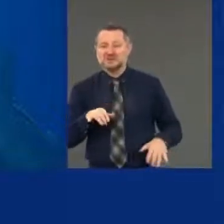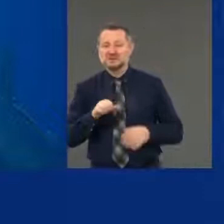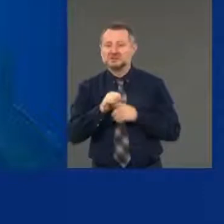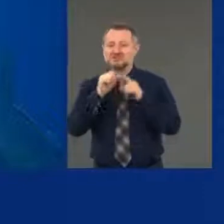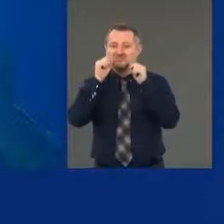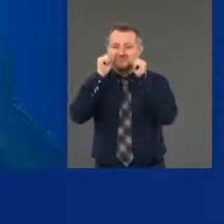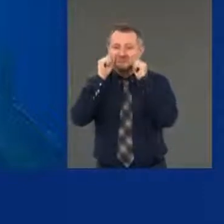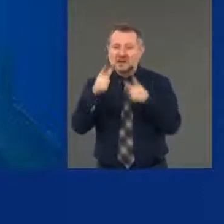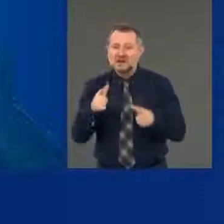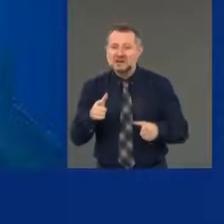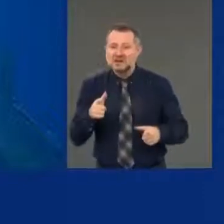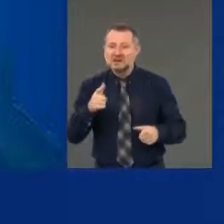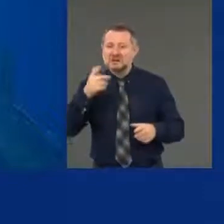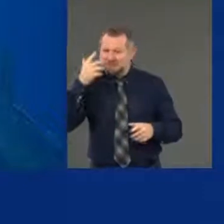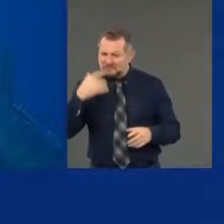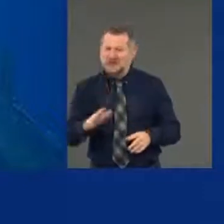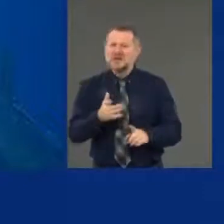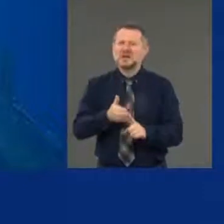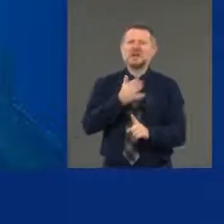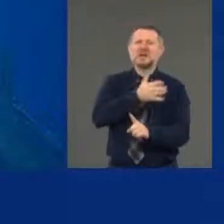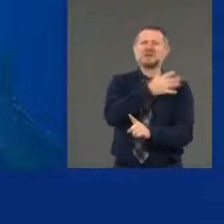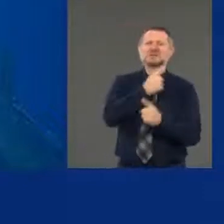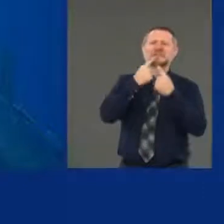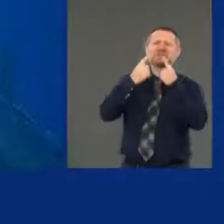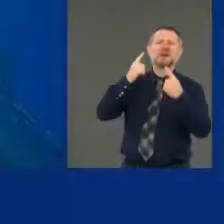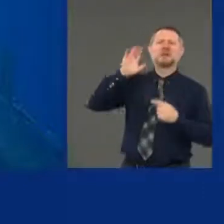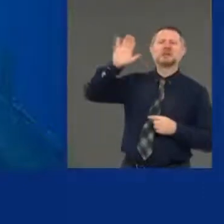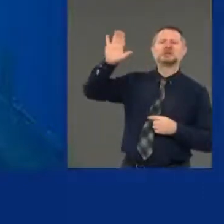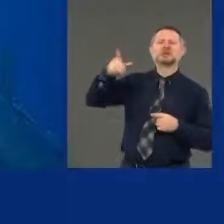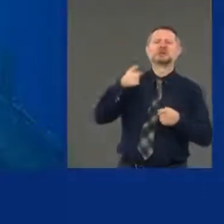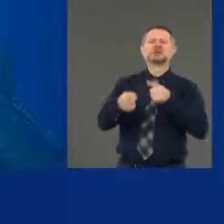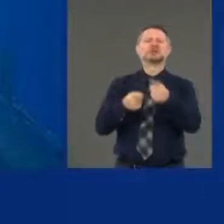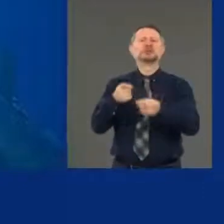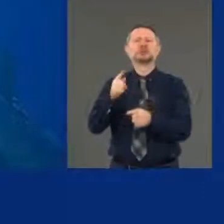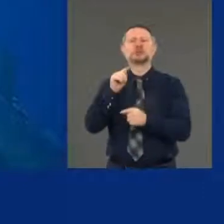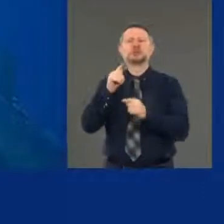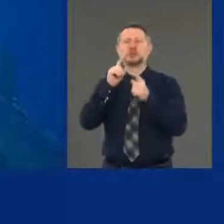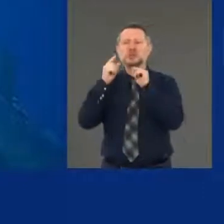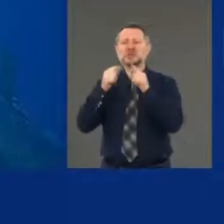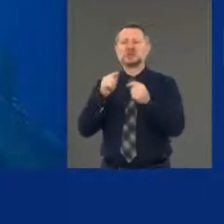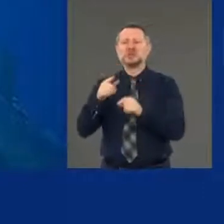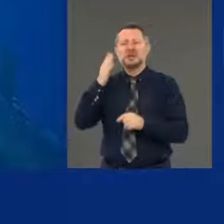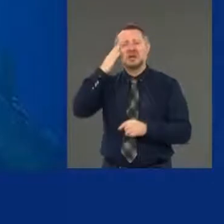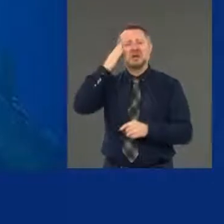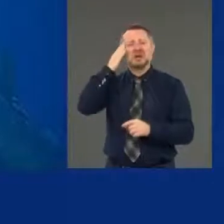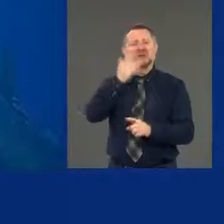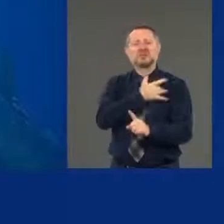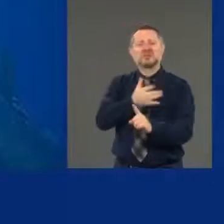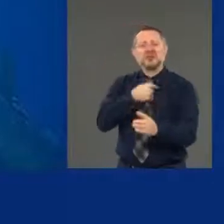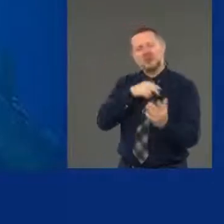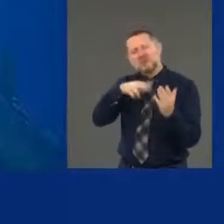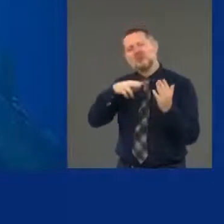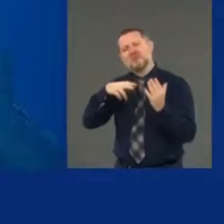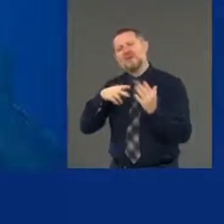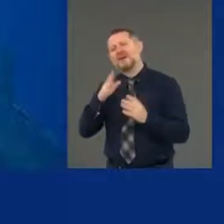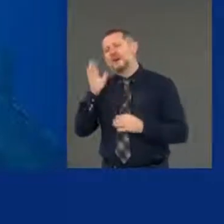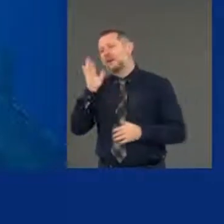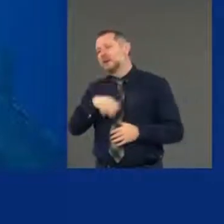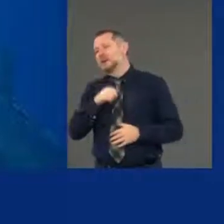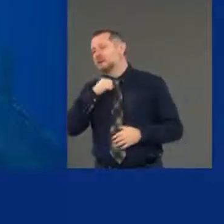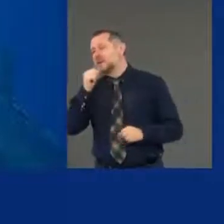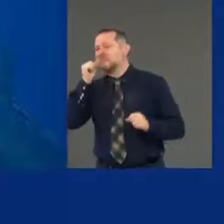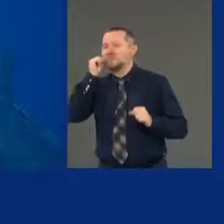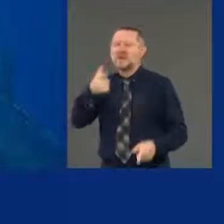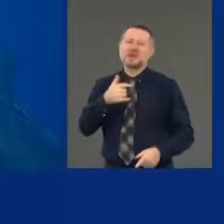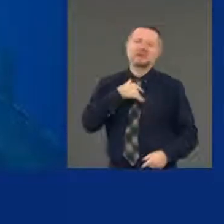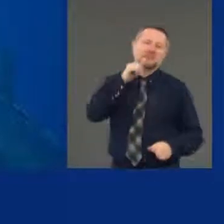all the tweets, he is done. You read his tweets, you get to a point where you say, well, nothing could surprise me. I've